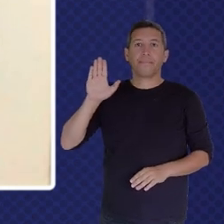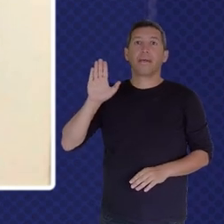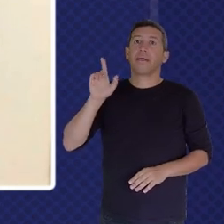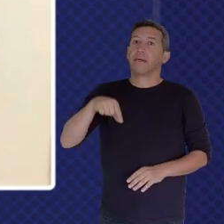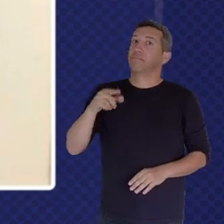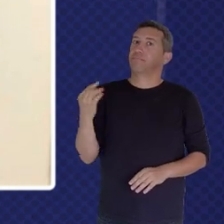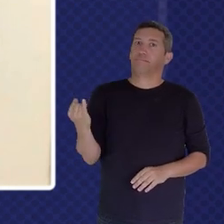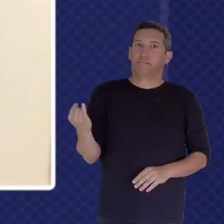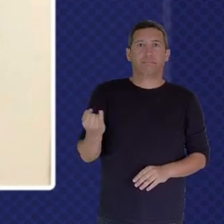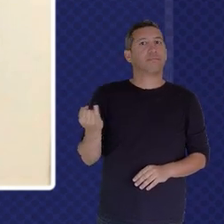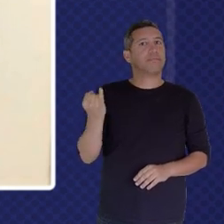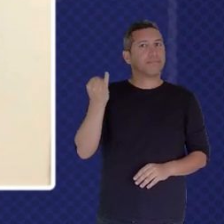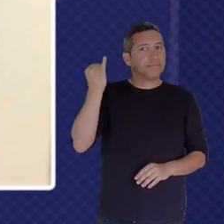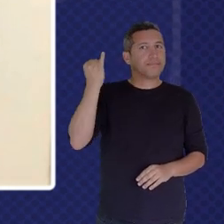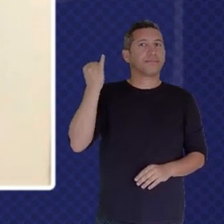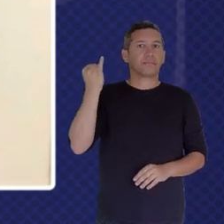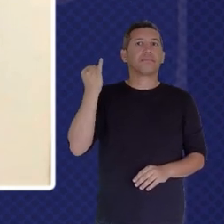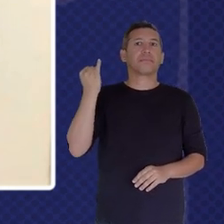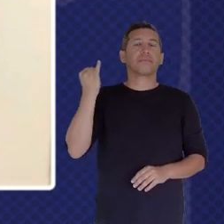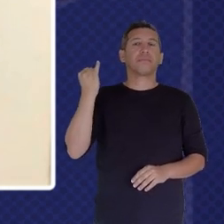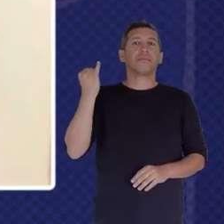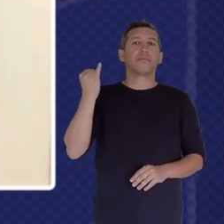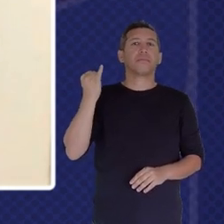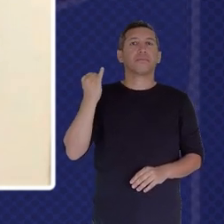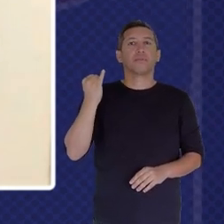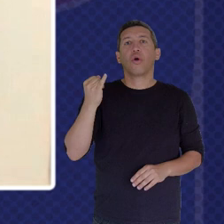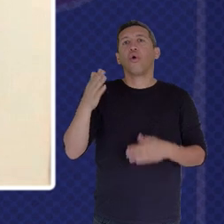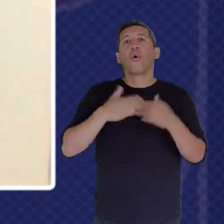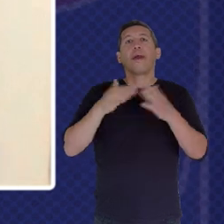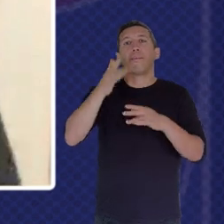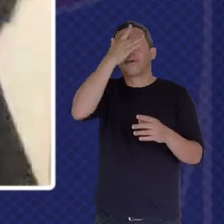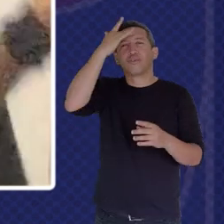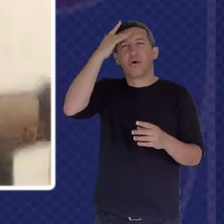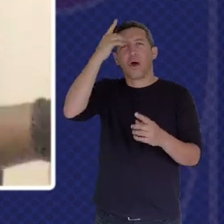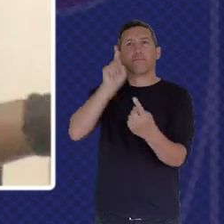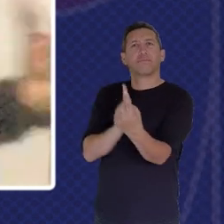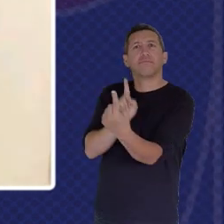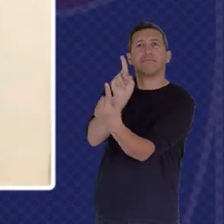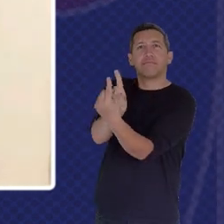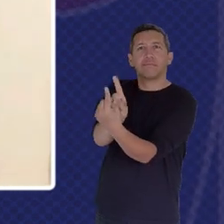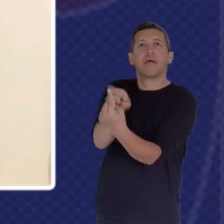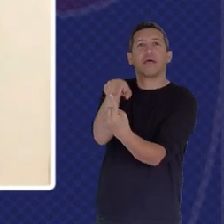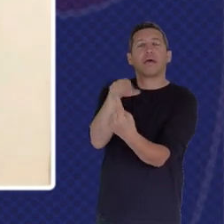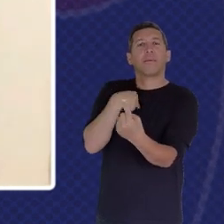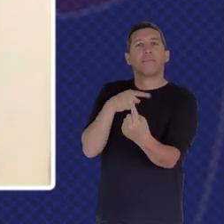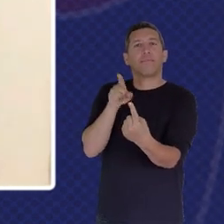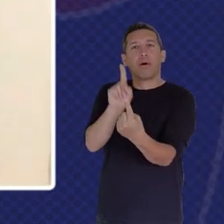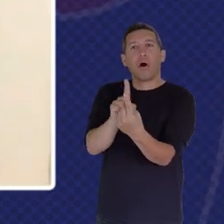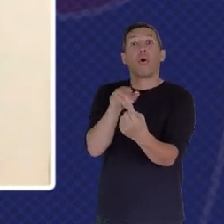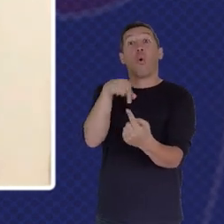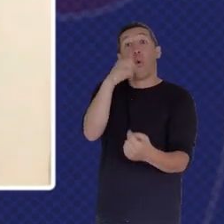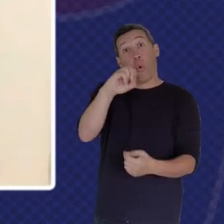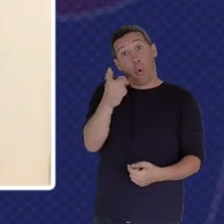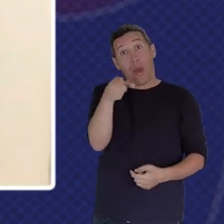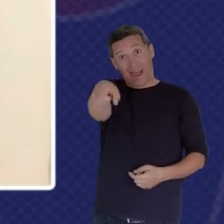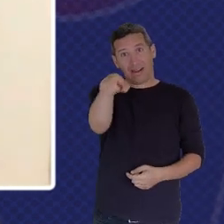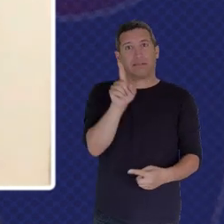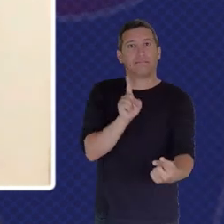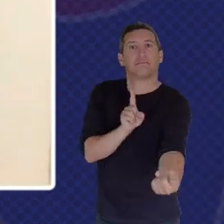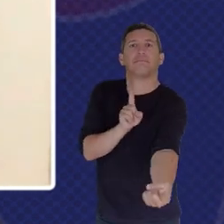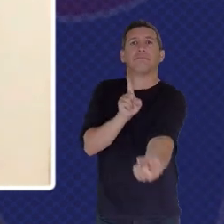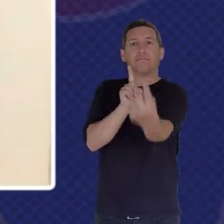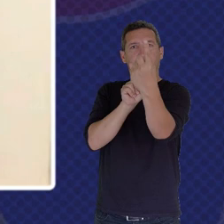Reach Out To Anyone And People Can Reach Us And Say We Have This Crisis Or We Have Flooding In This Area